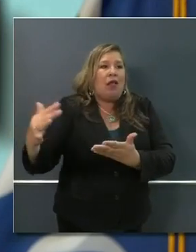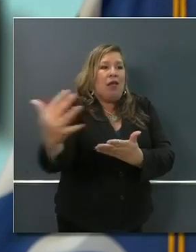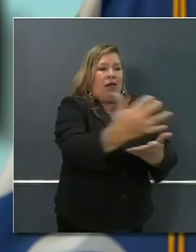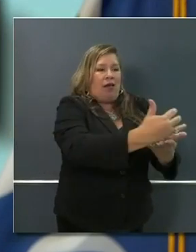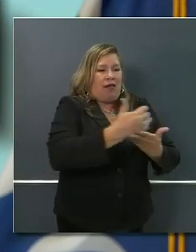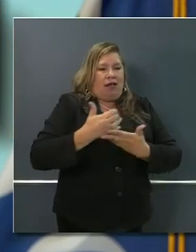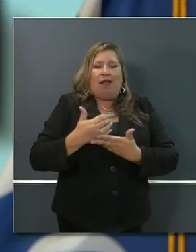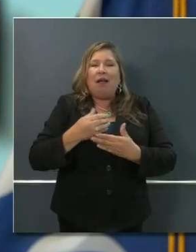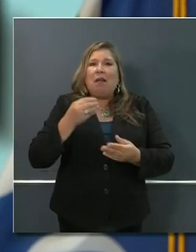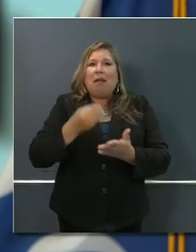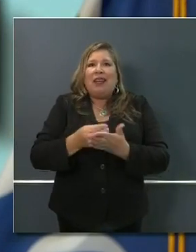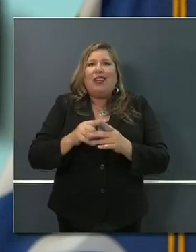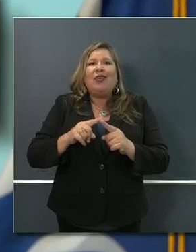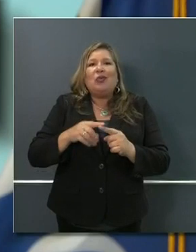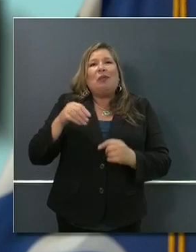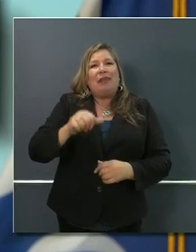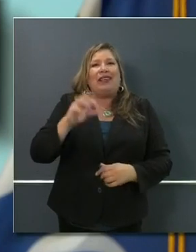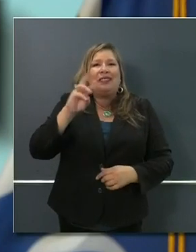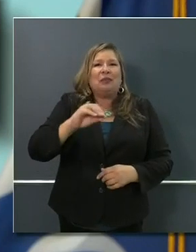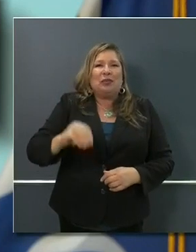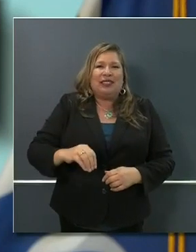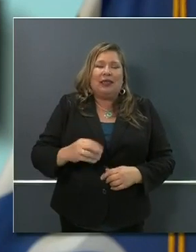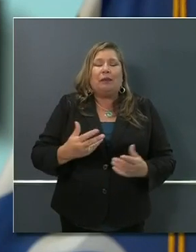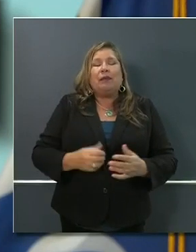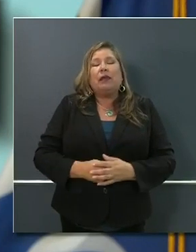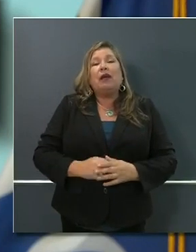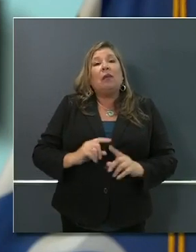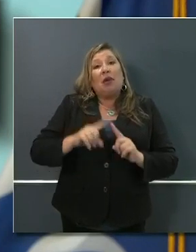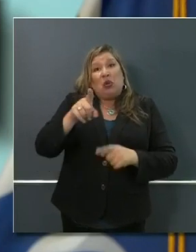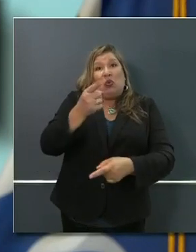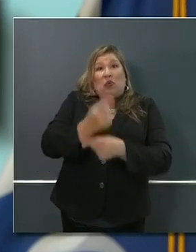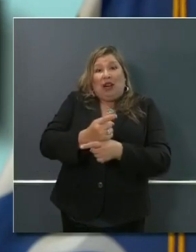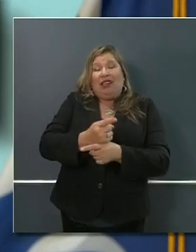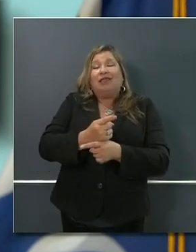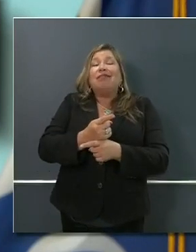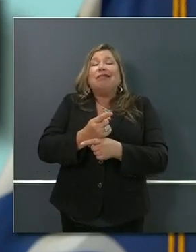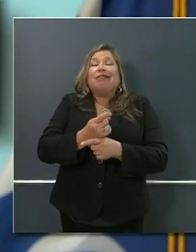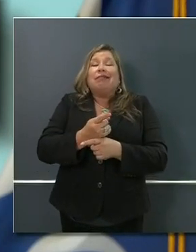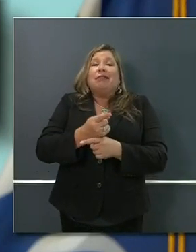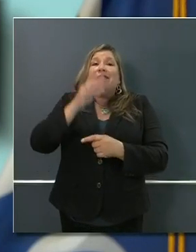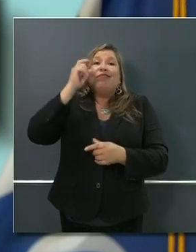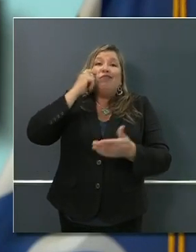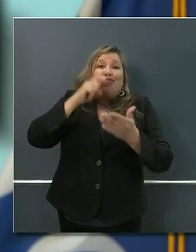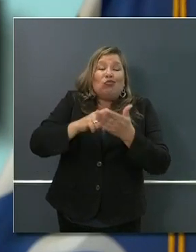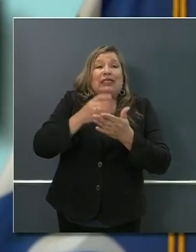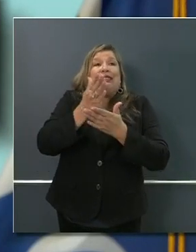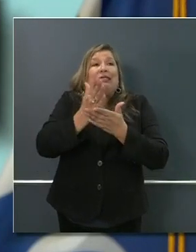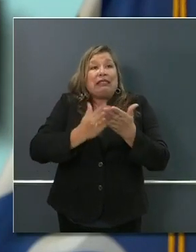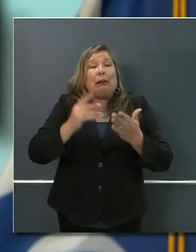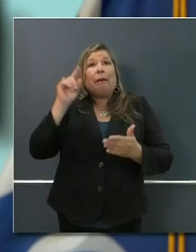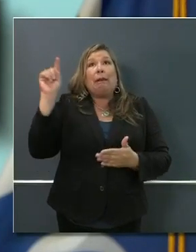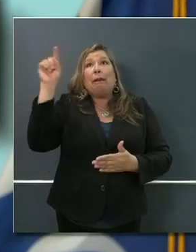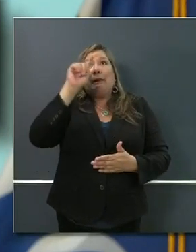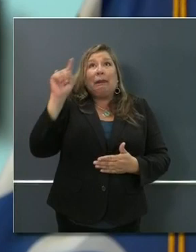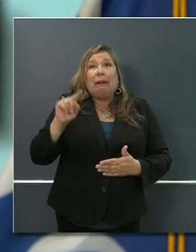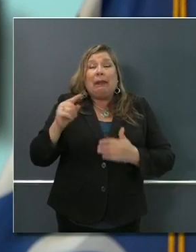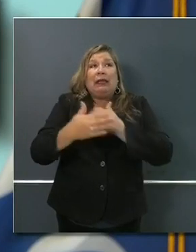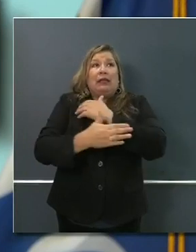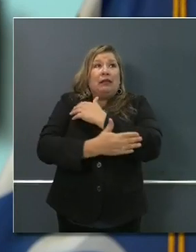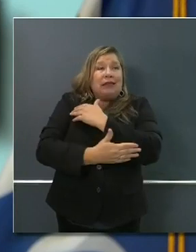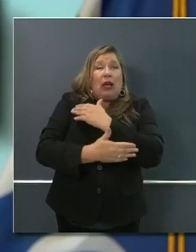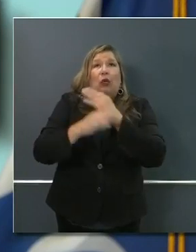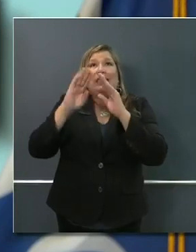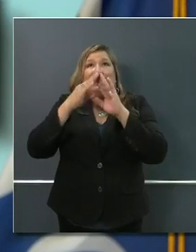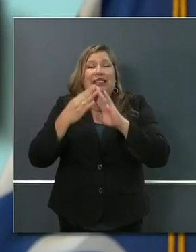6%. But you're right, from a cash flow perspective, that is anxiety-inducing, and I wish I could pick up 100 cents of every